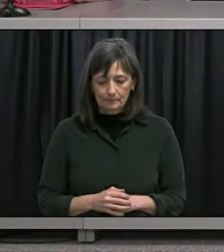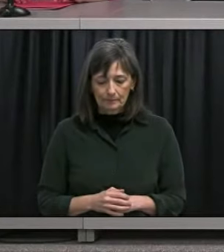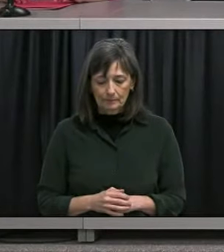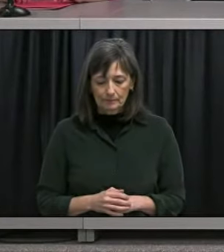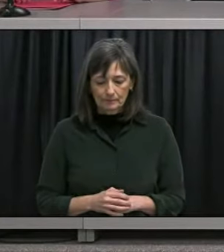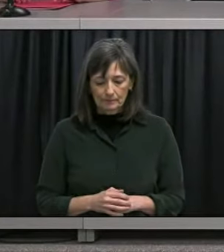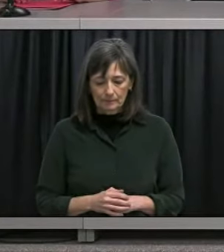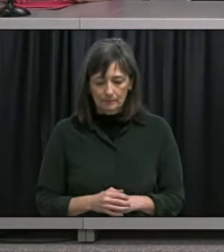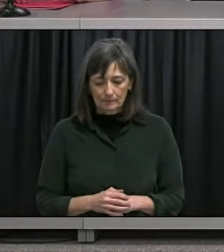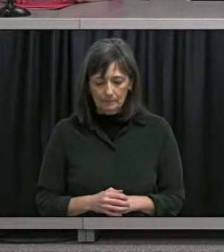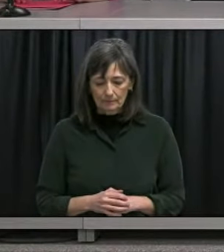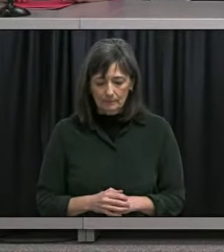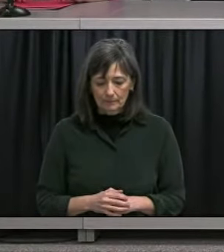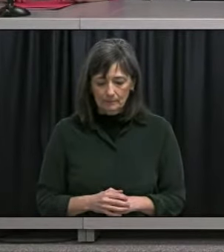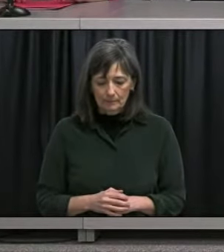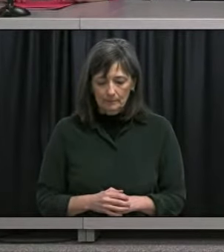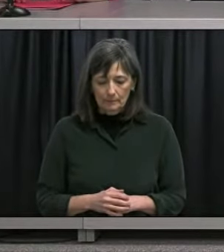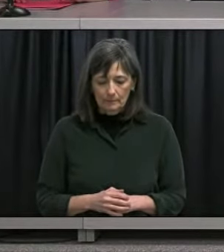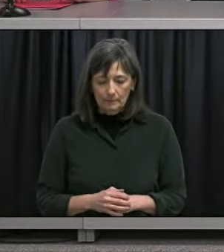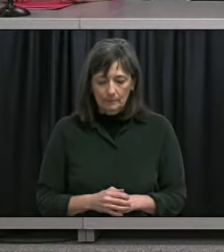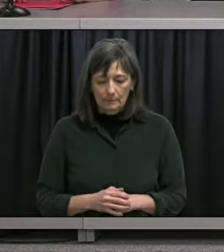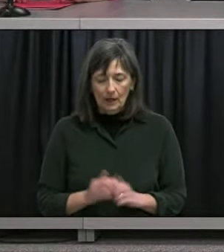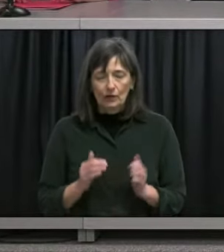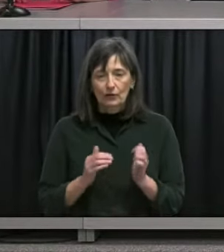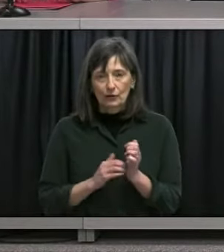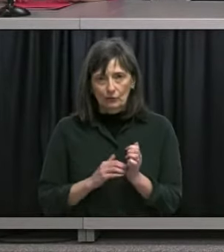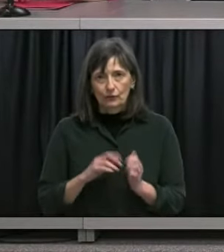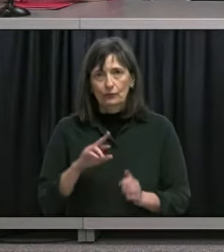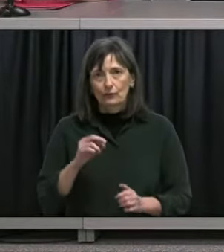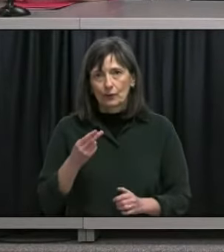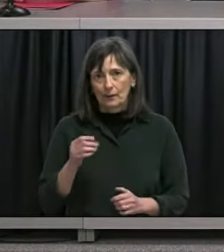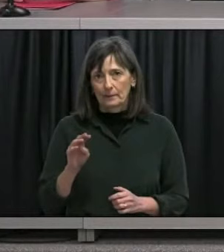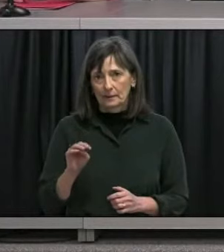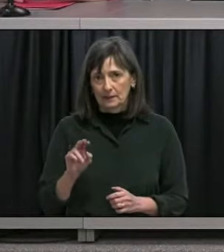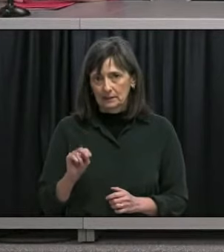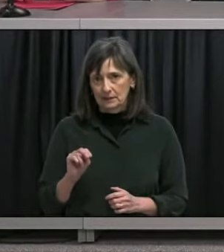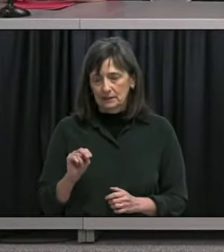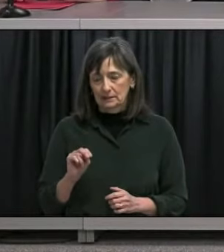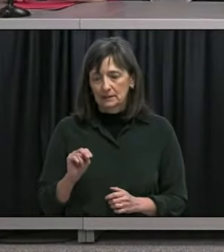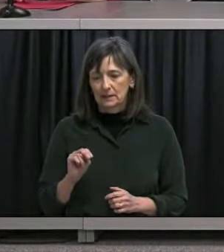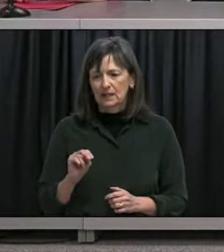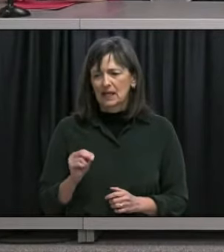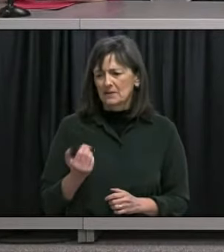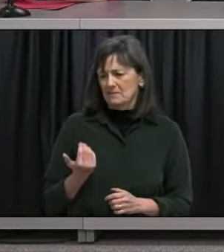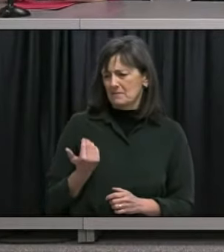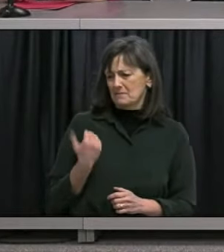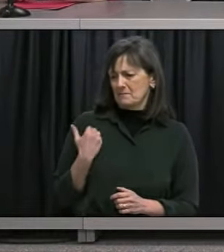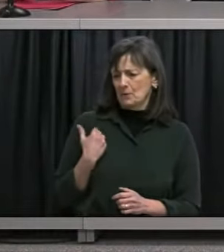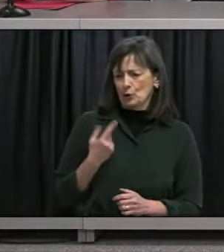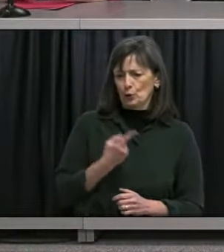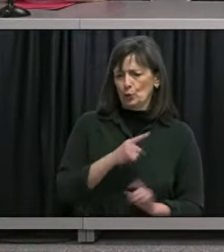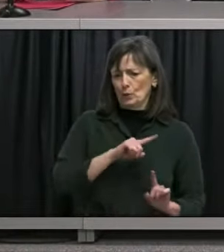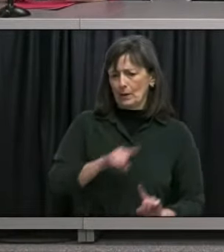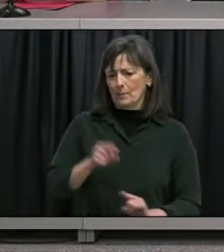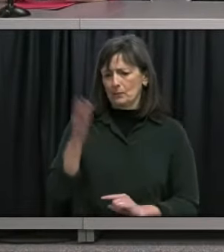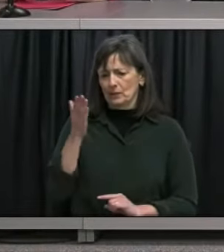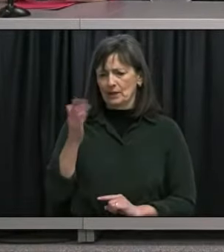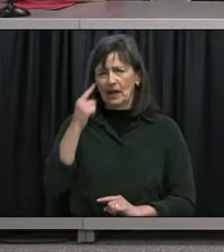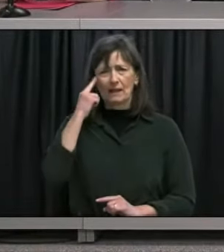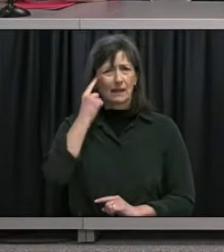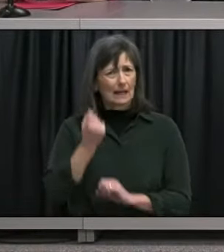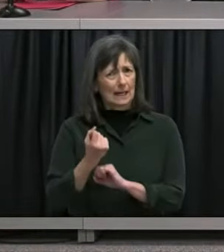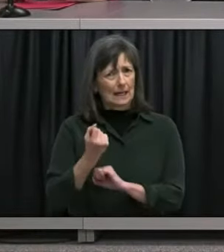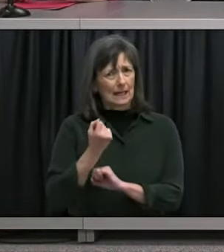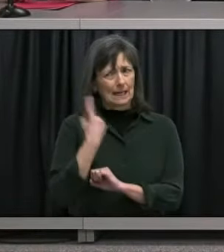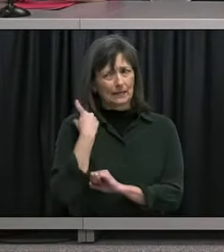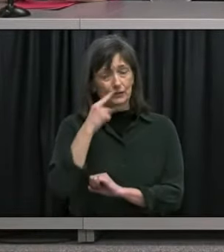thank you Dr. Rahman the last time that we had a presentation like this I believe it was either last summer or just before